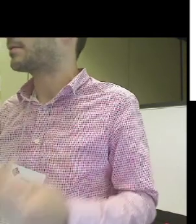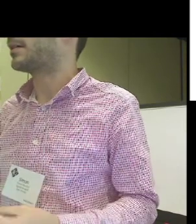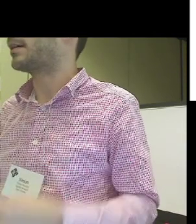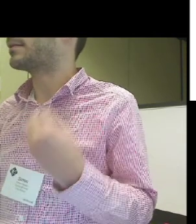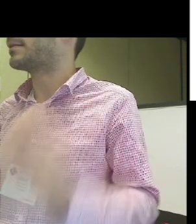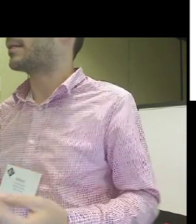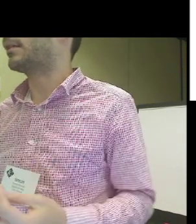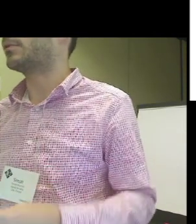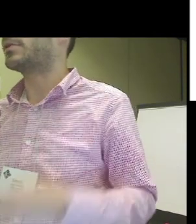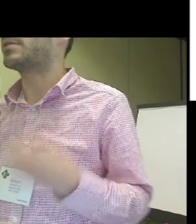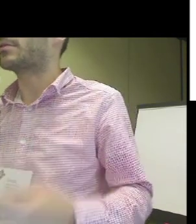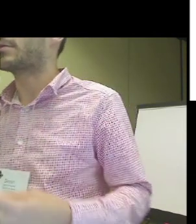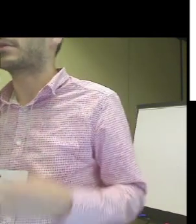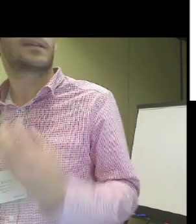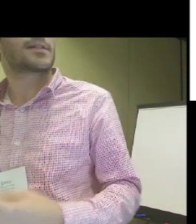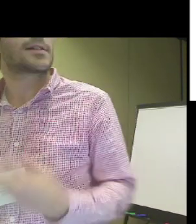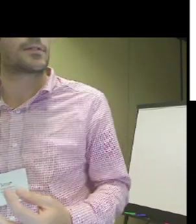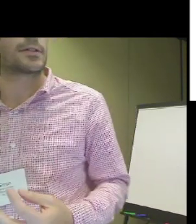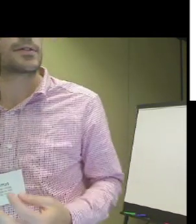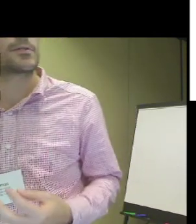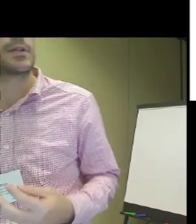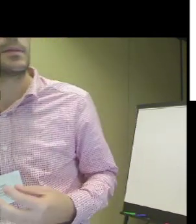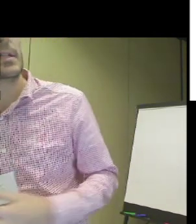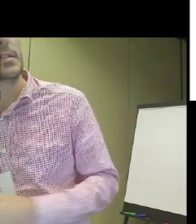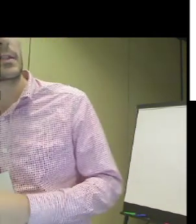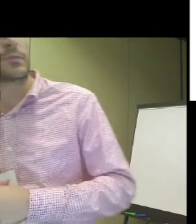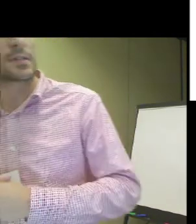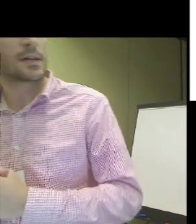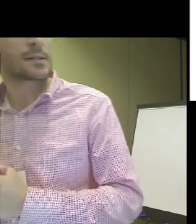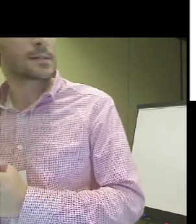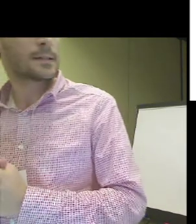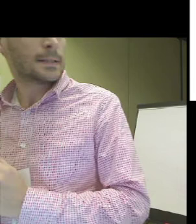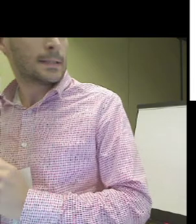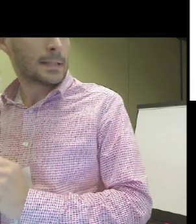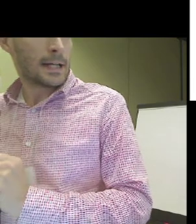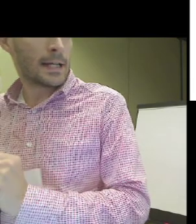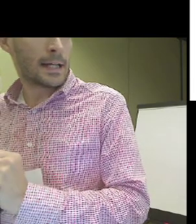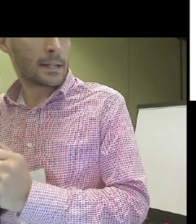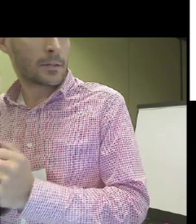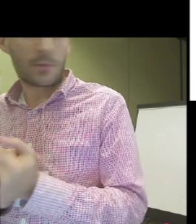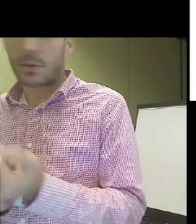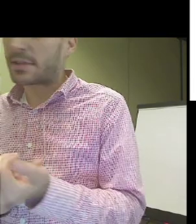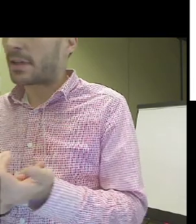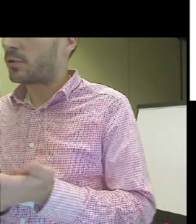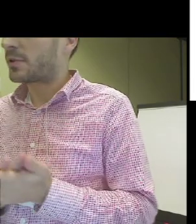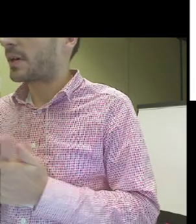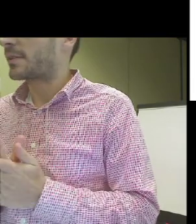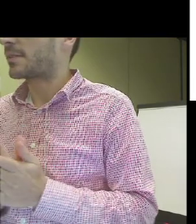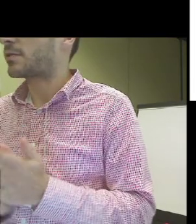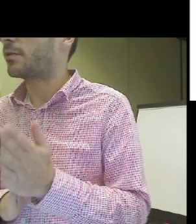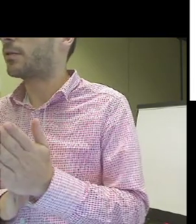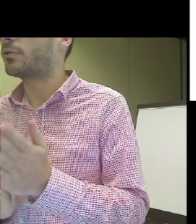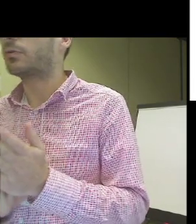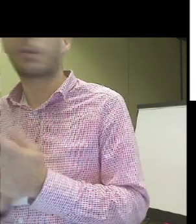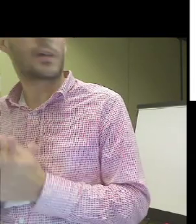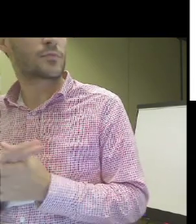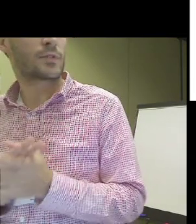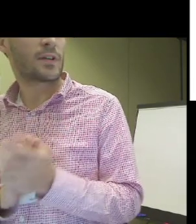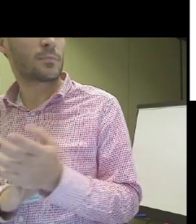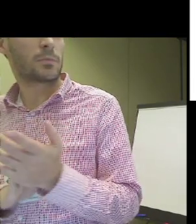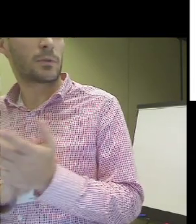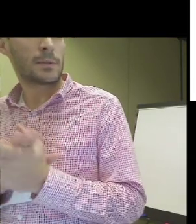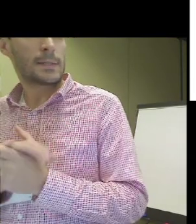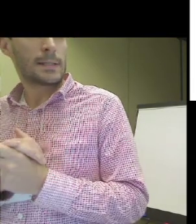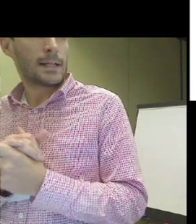miming is a sign, sign language is another sign, etc. So it's really mixing different signs. And the first step was the access to